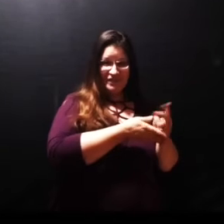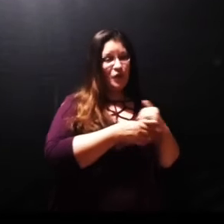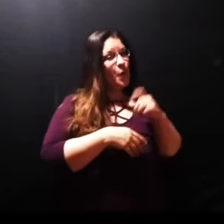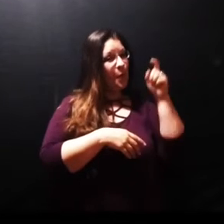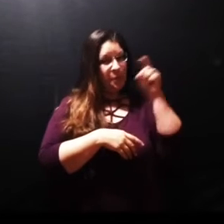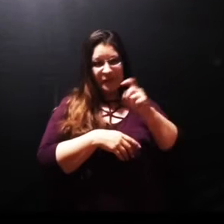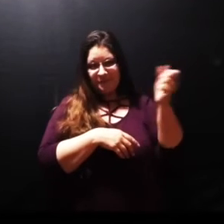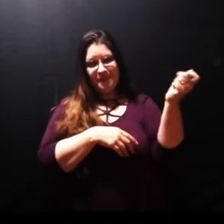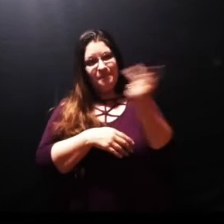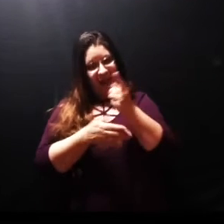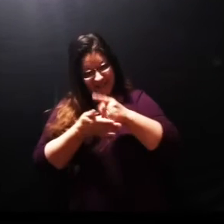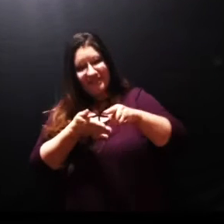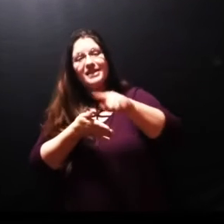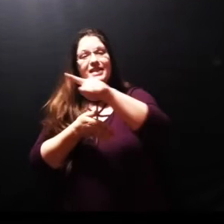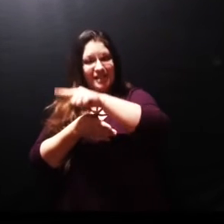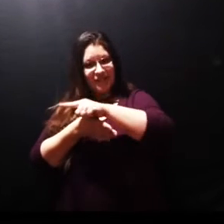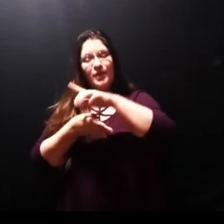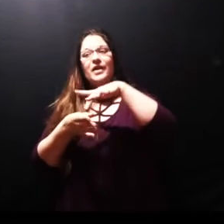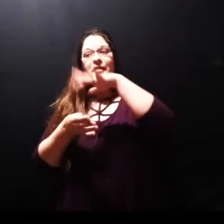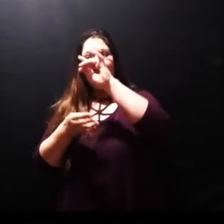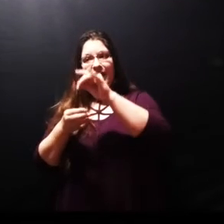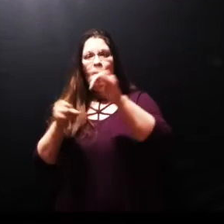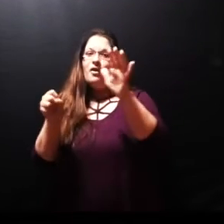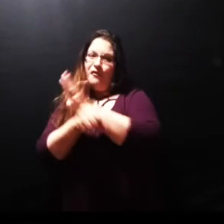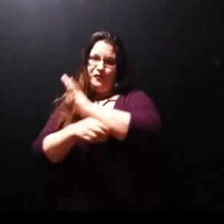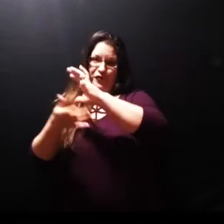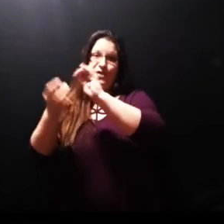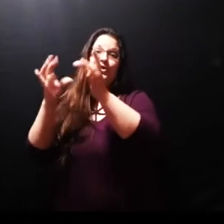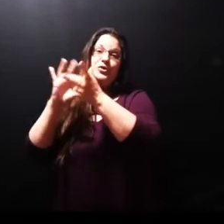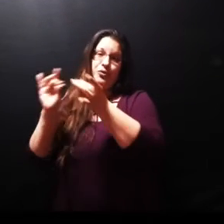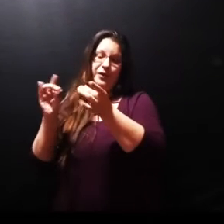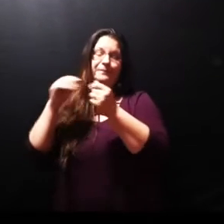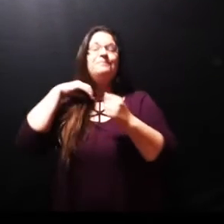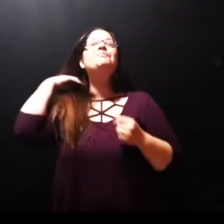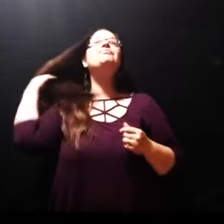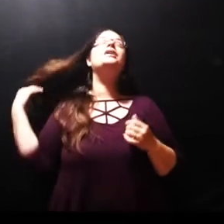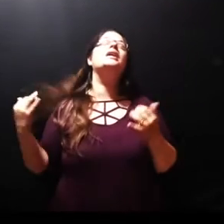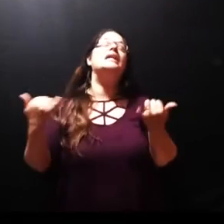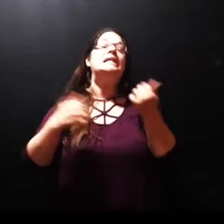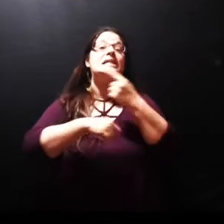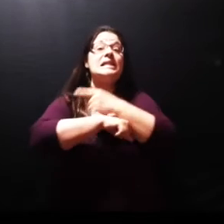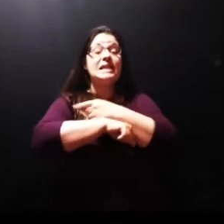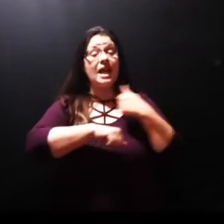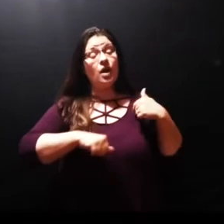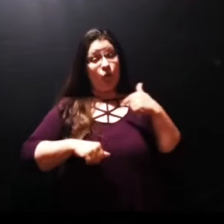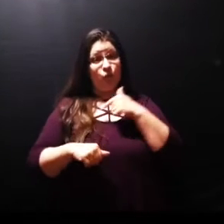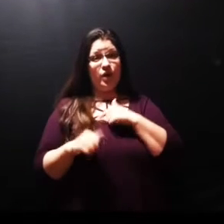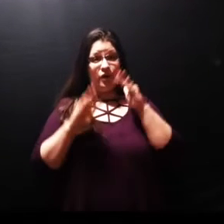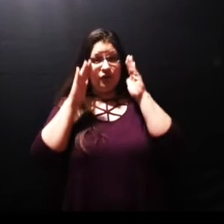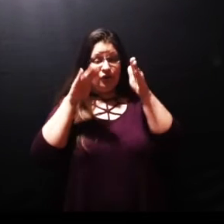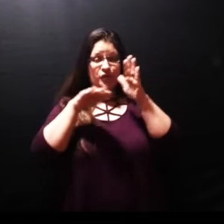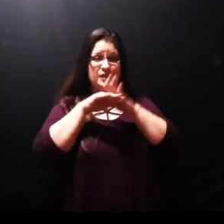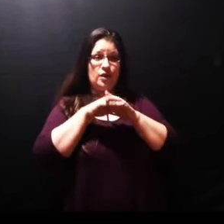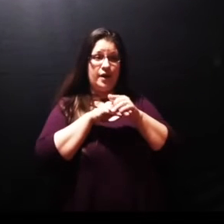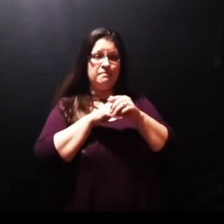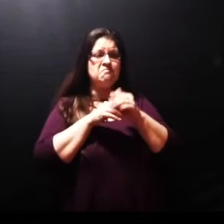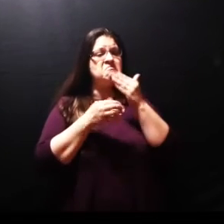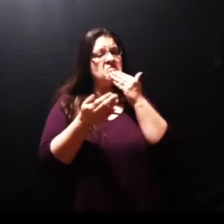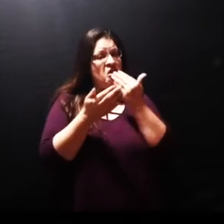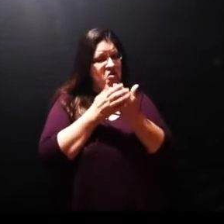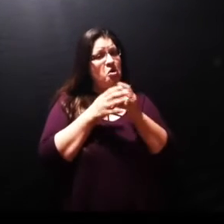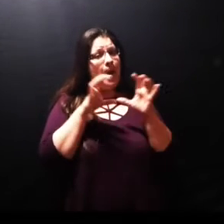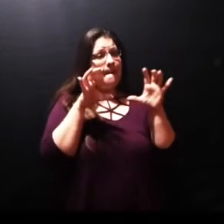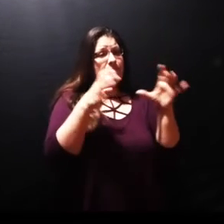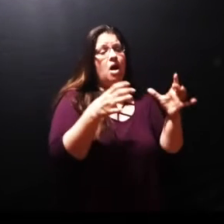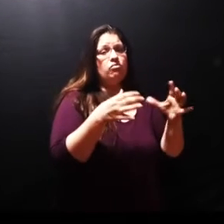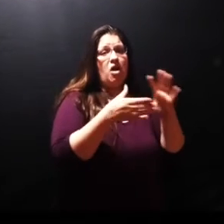on with me to be here with me to week as we finish this passage but we're going to cover a great part of it today John chapter 11 verses